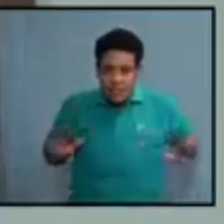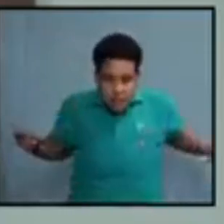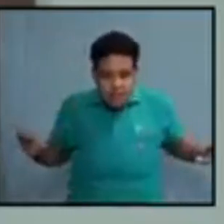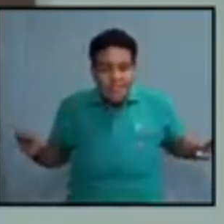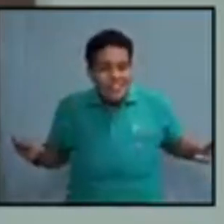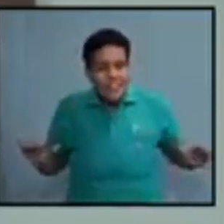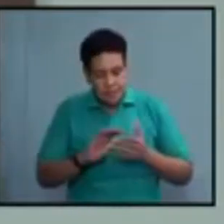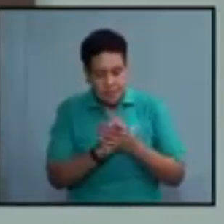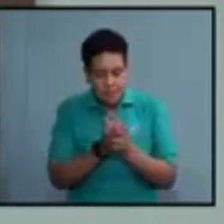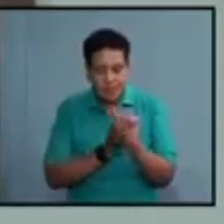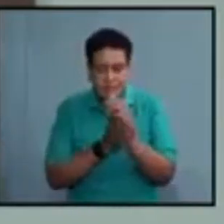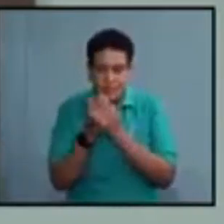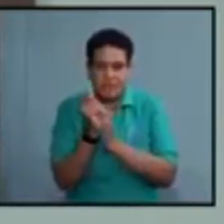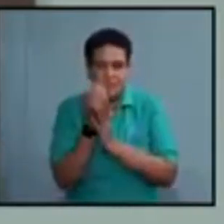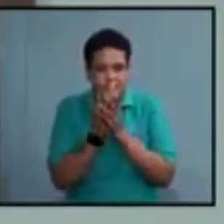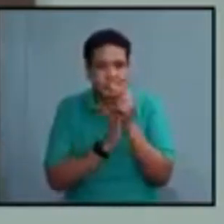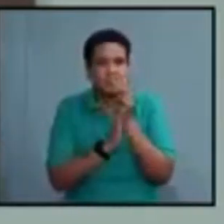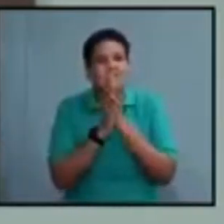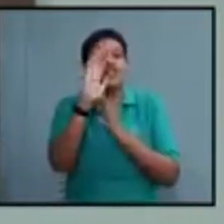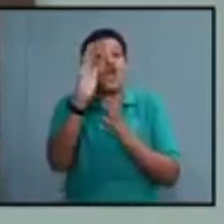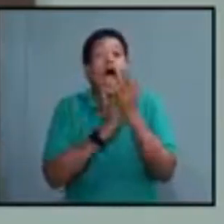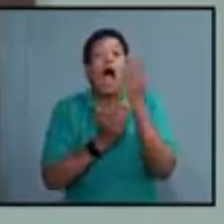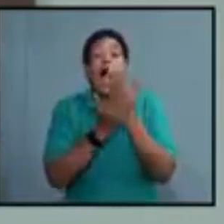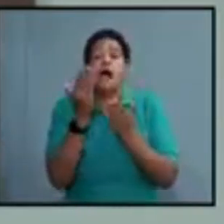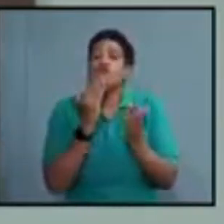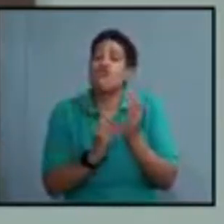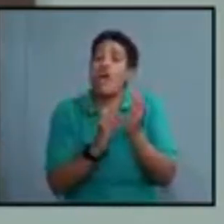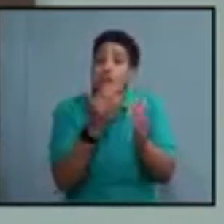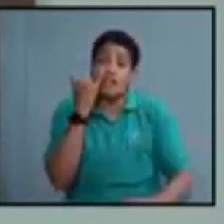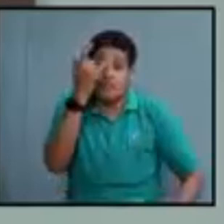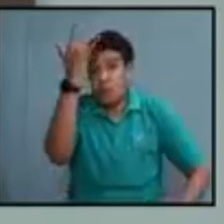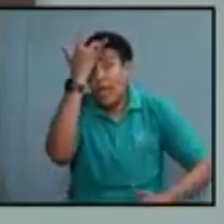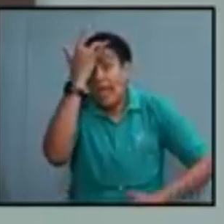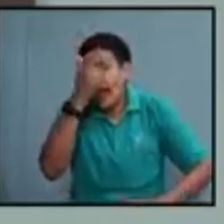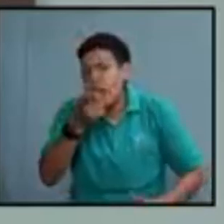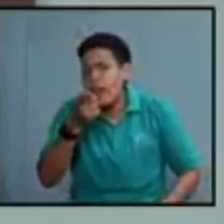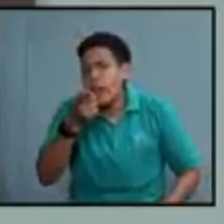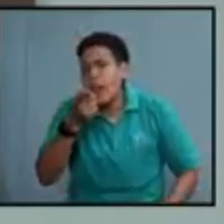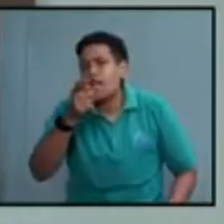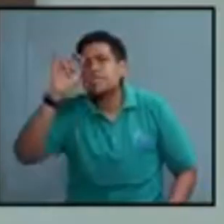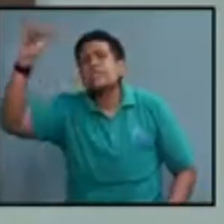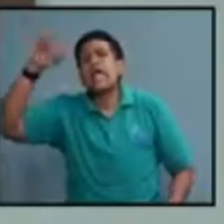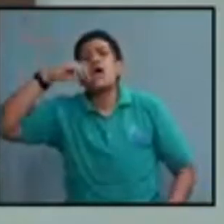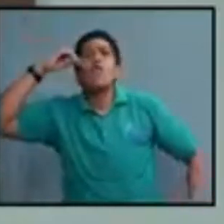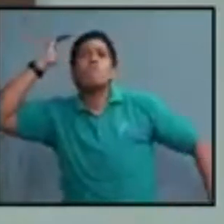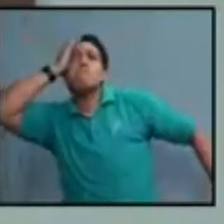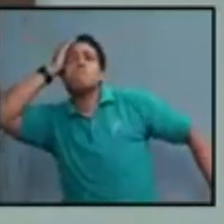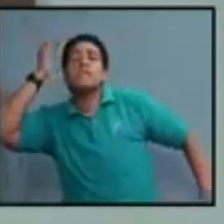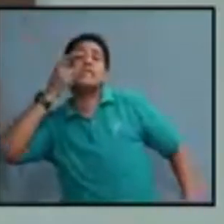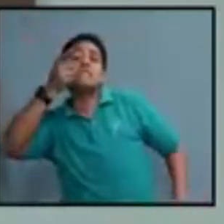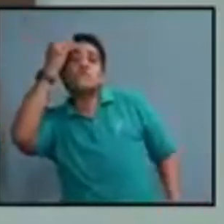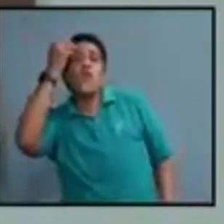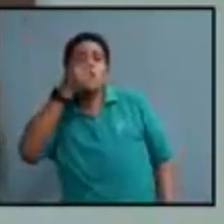sanitizing your hands regularly. If you are ill, stay at home. If you know you are